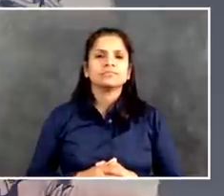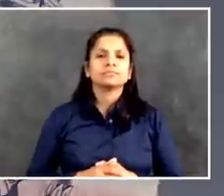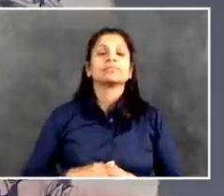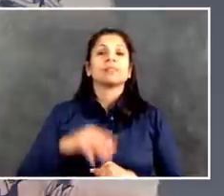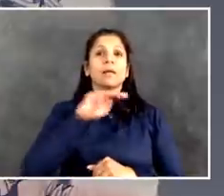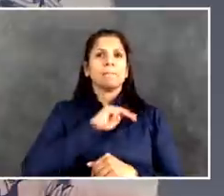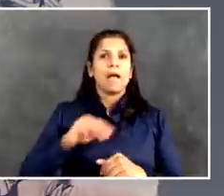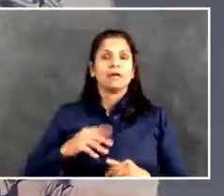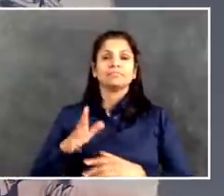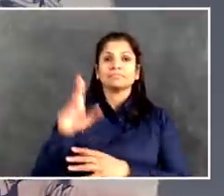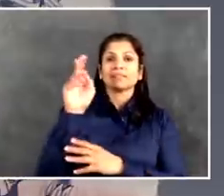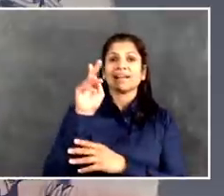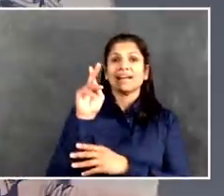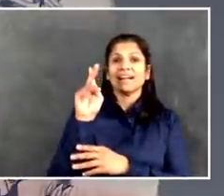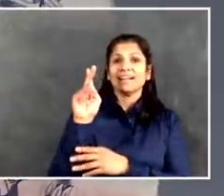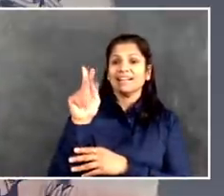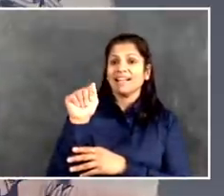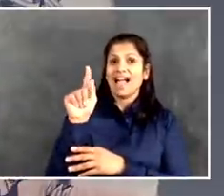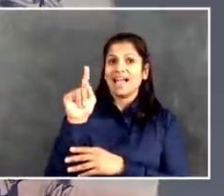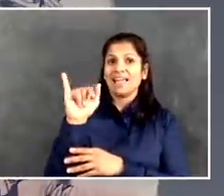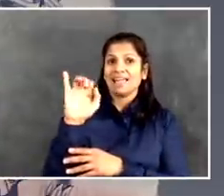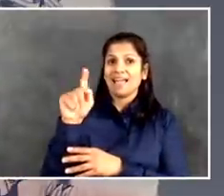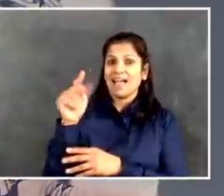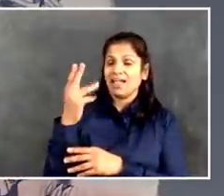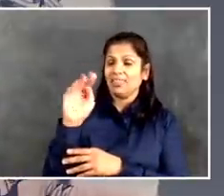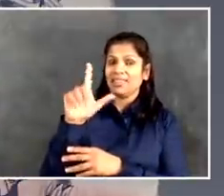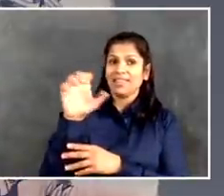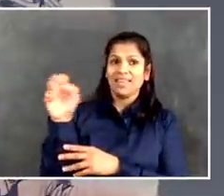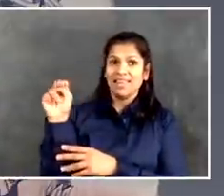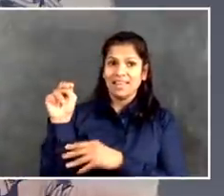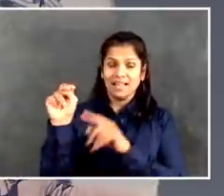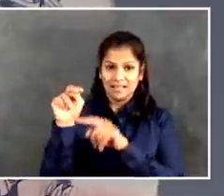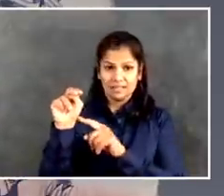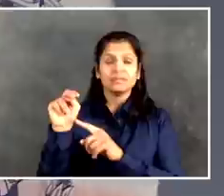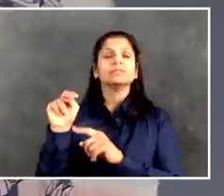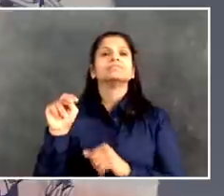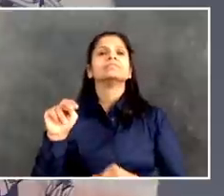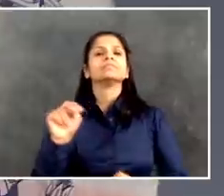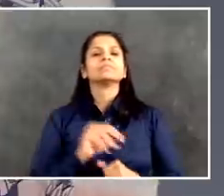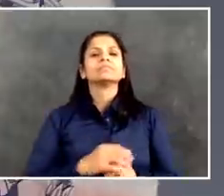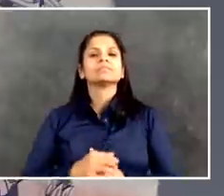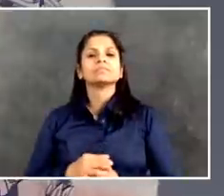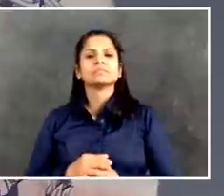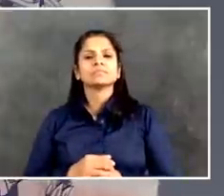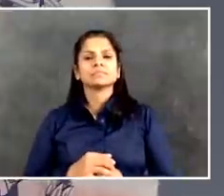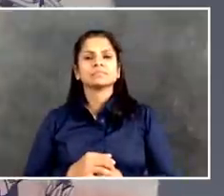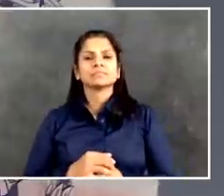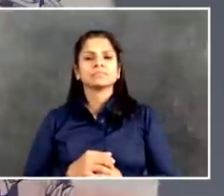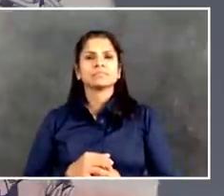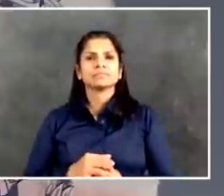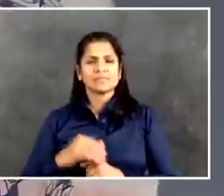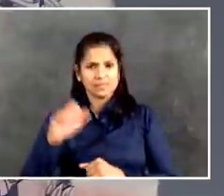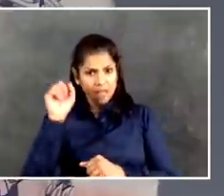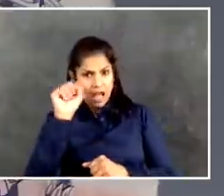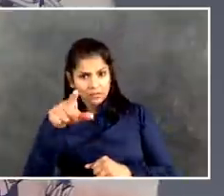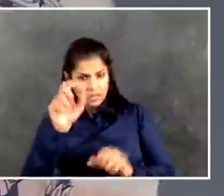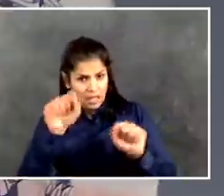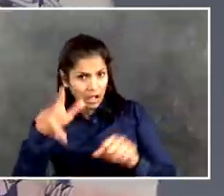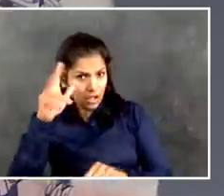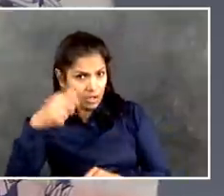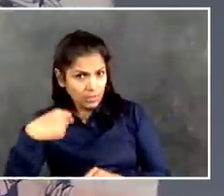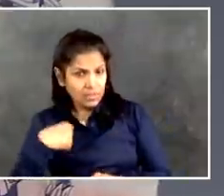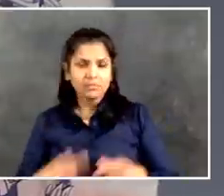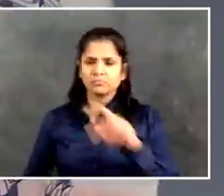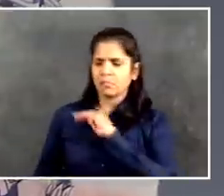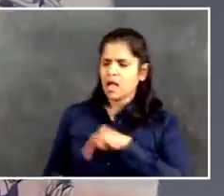speak up a little more. Sorry about that. Can you hear me better now? Yep. Okay. So I'm just following up on my question from a few days